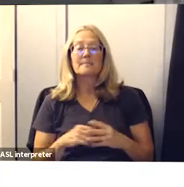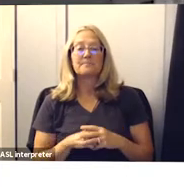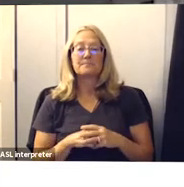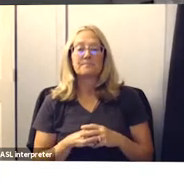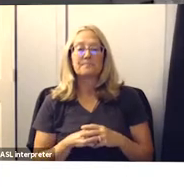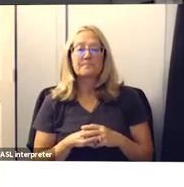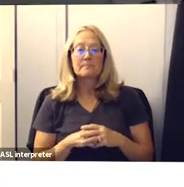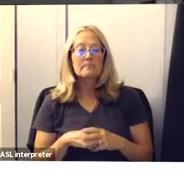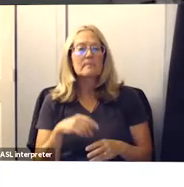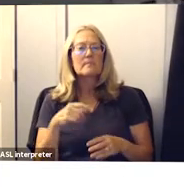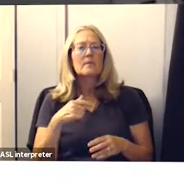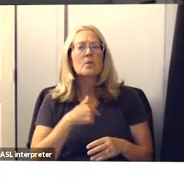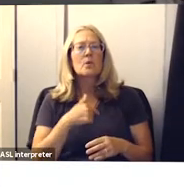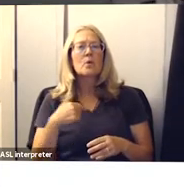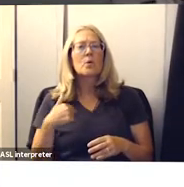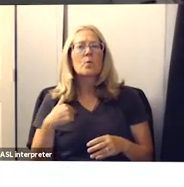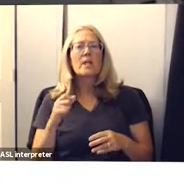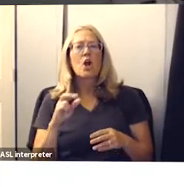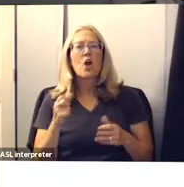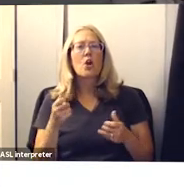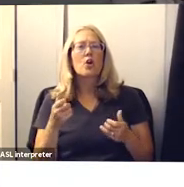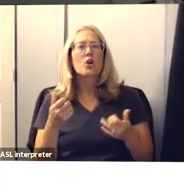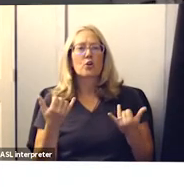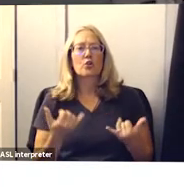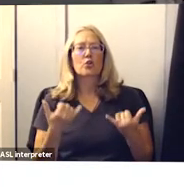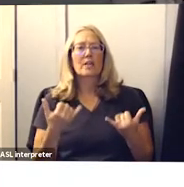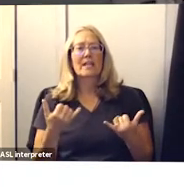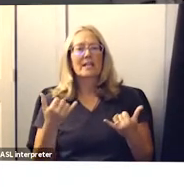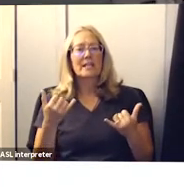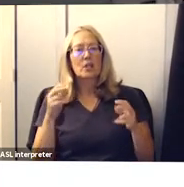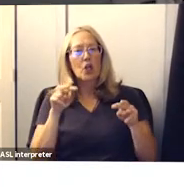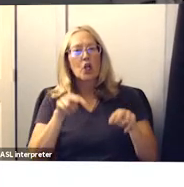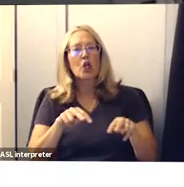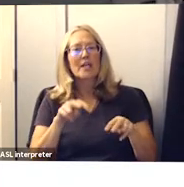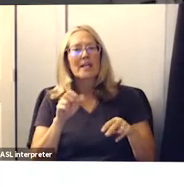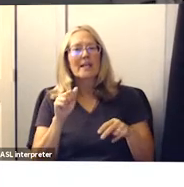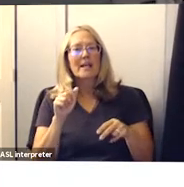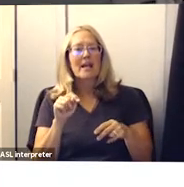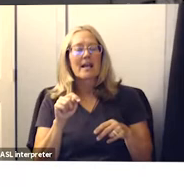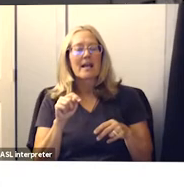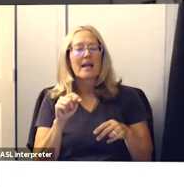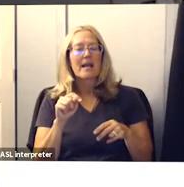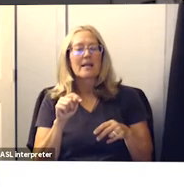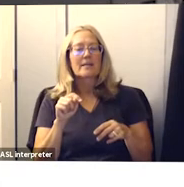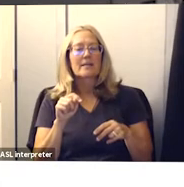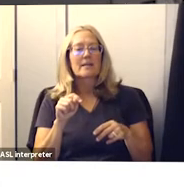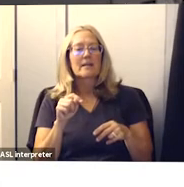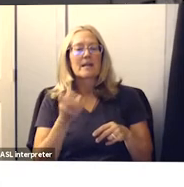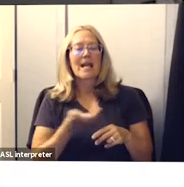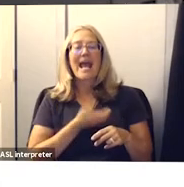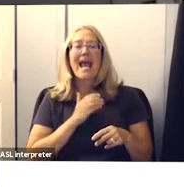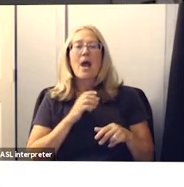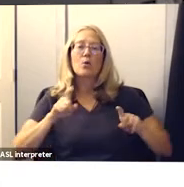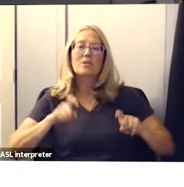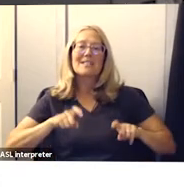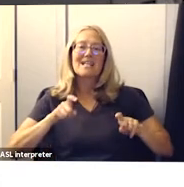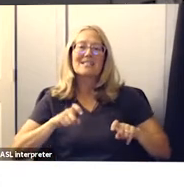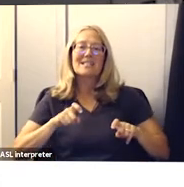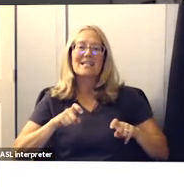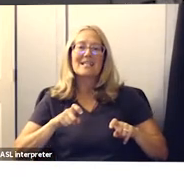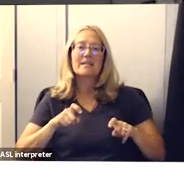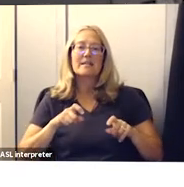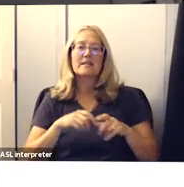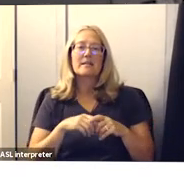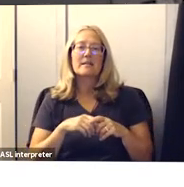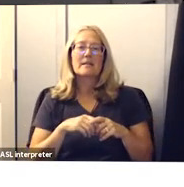um we are currently looking at um our own testing framework that